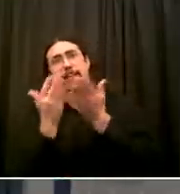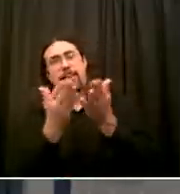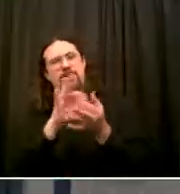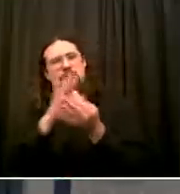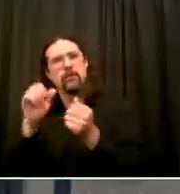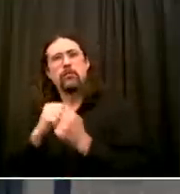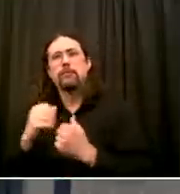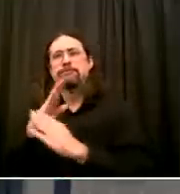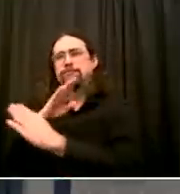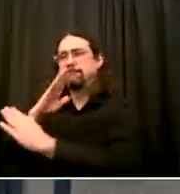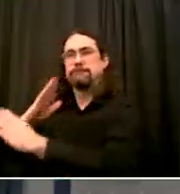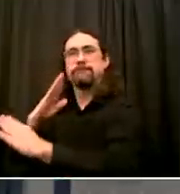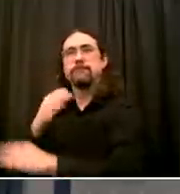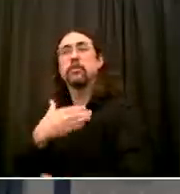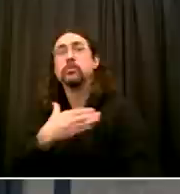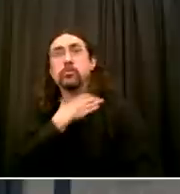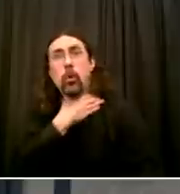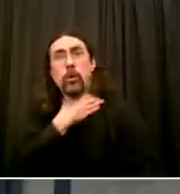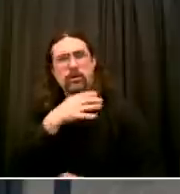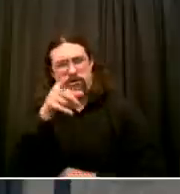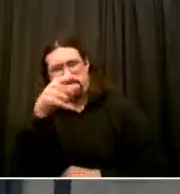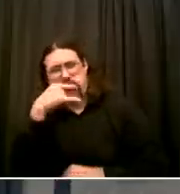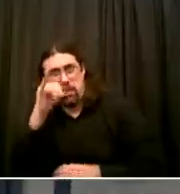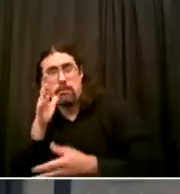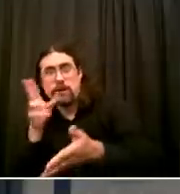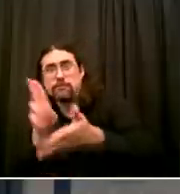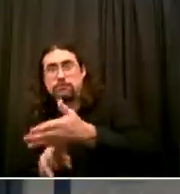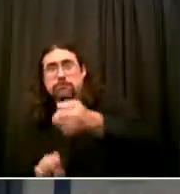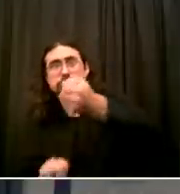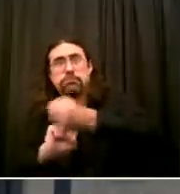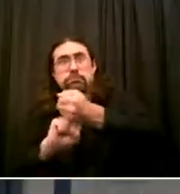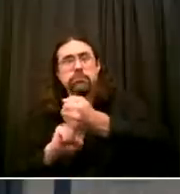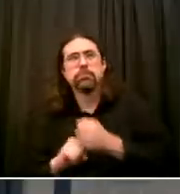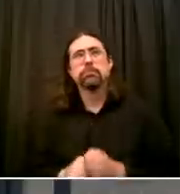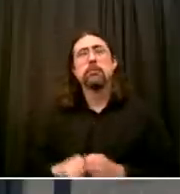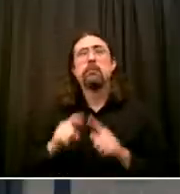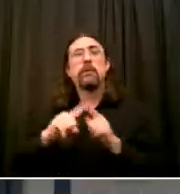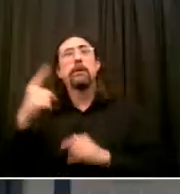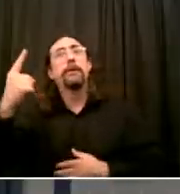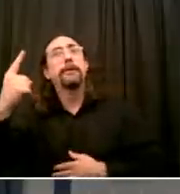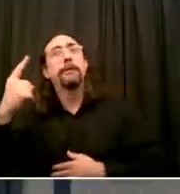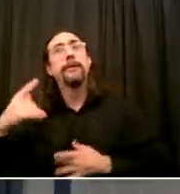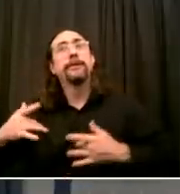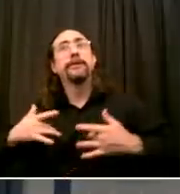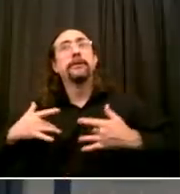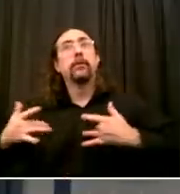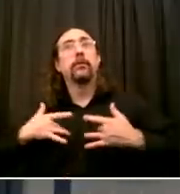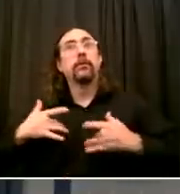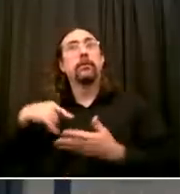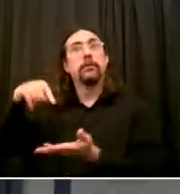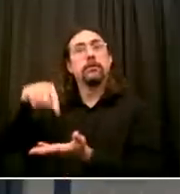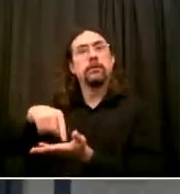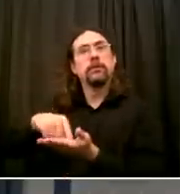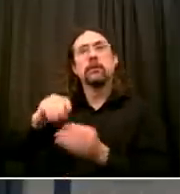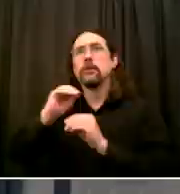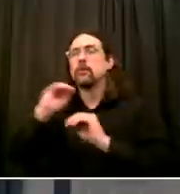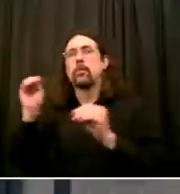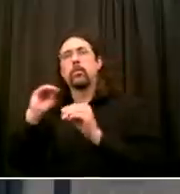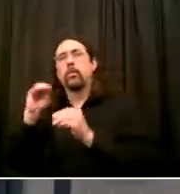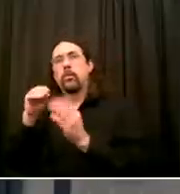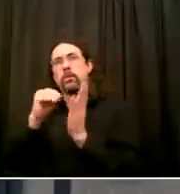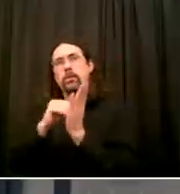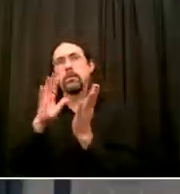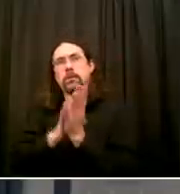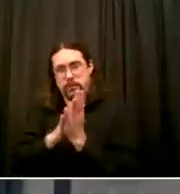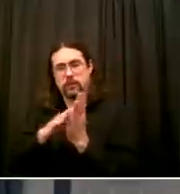That it didn't contain an exception for where the officer's life might be in danger As far as I understand, that